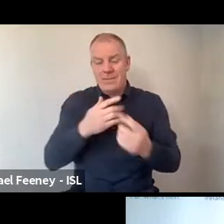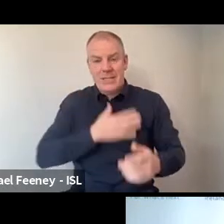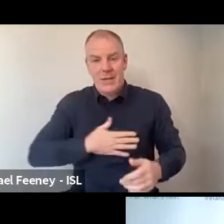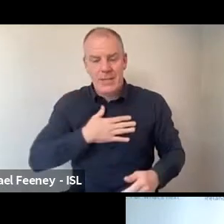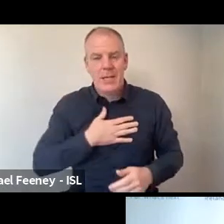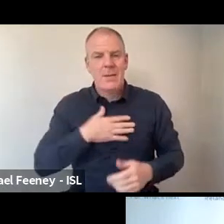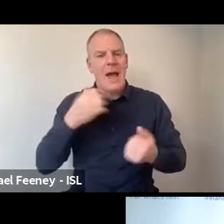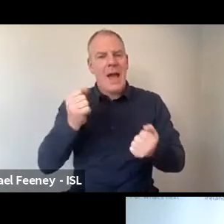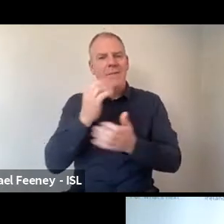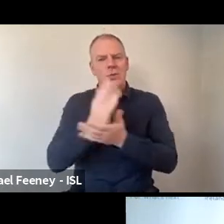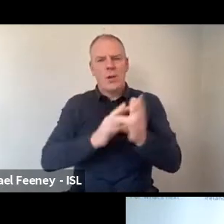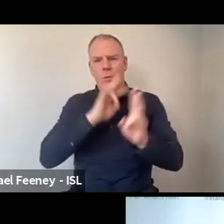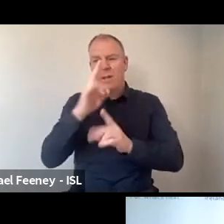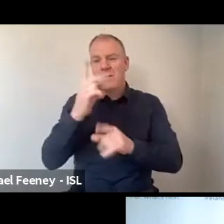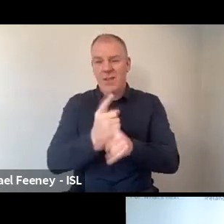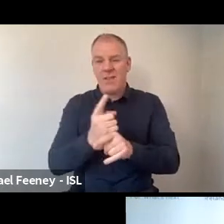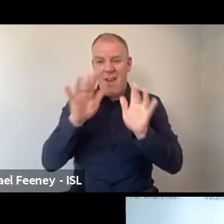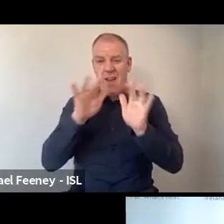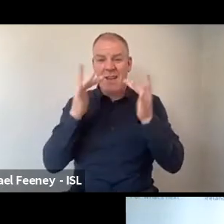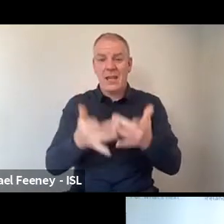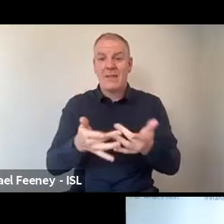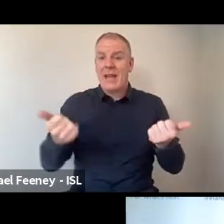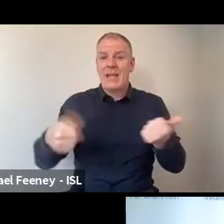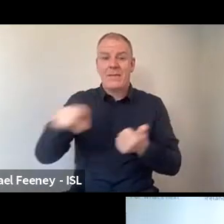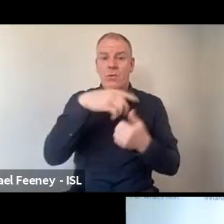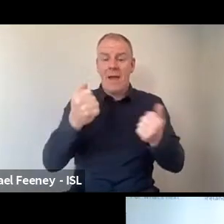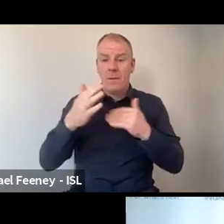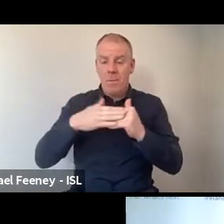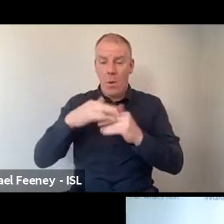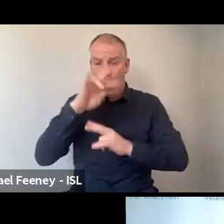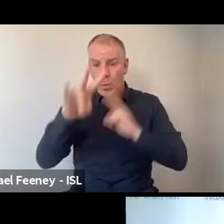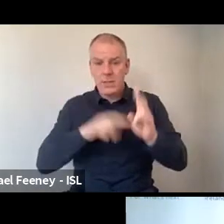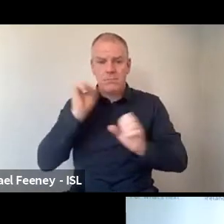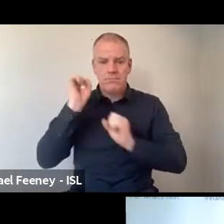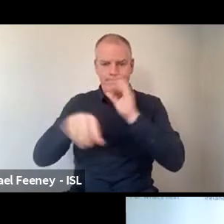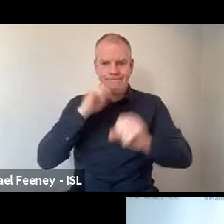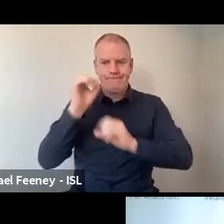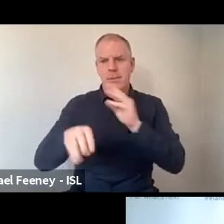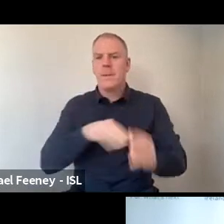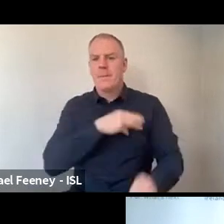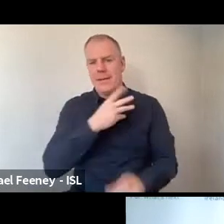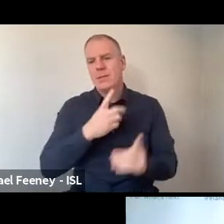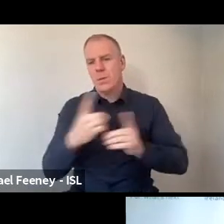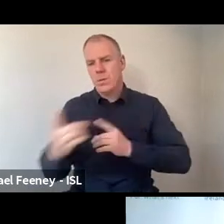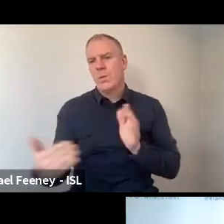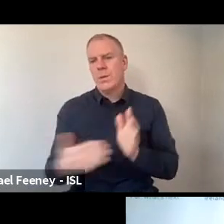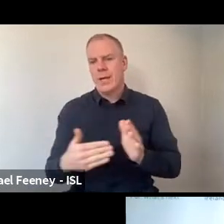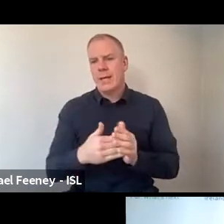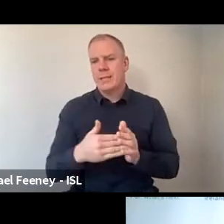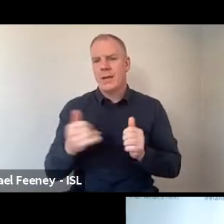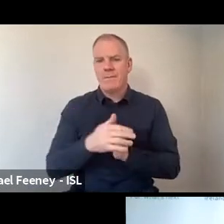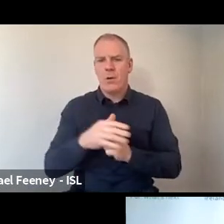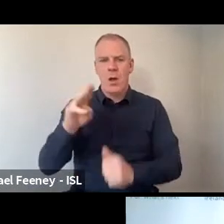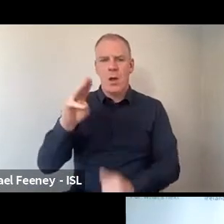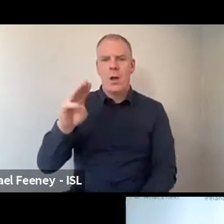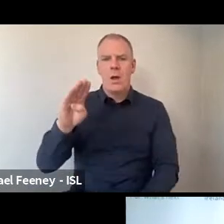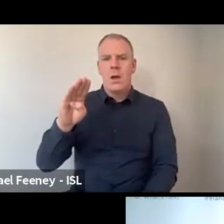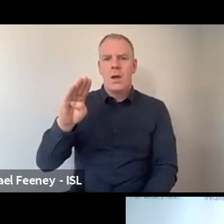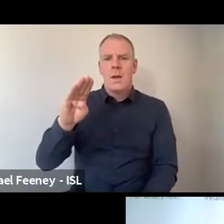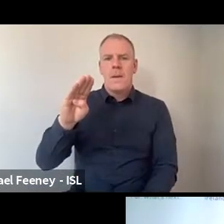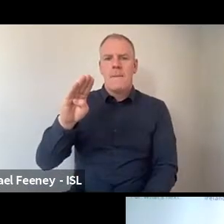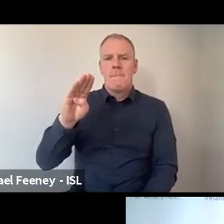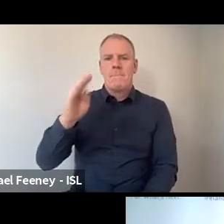there have been some questions online. If there are any further questions, please, please do post them to the barometer at